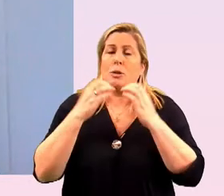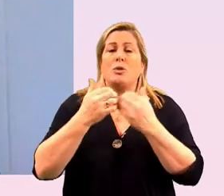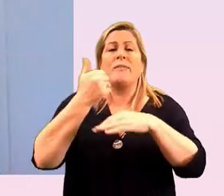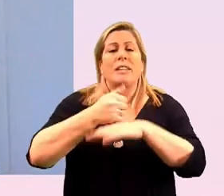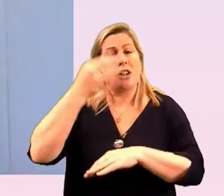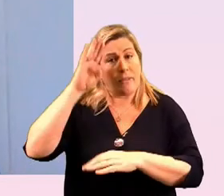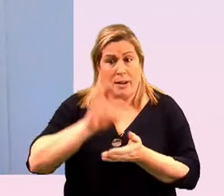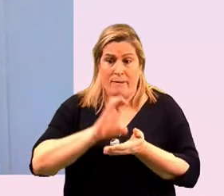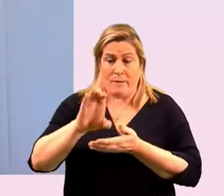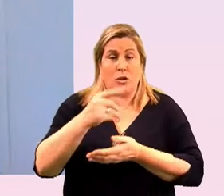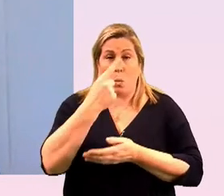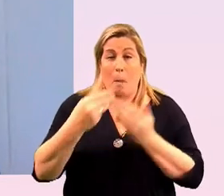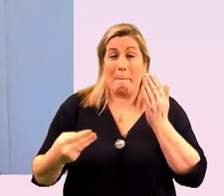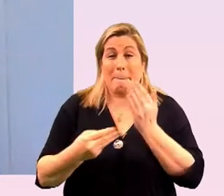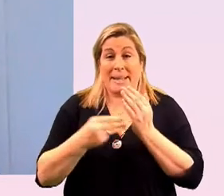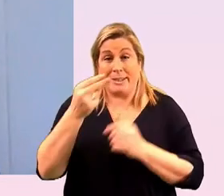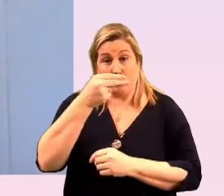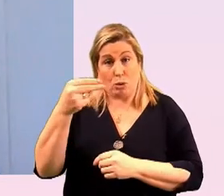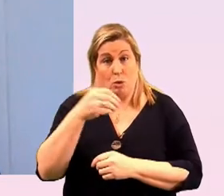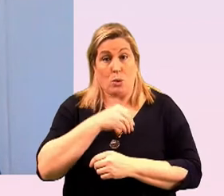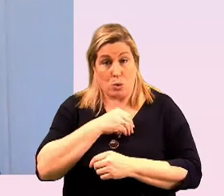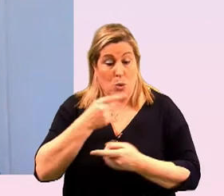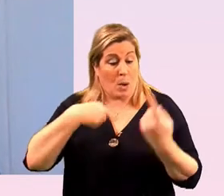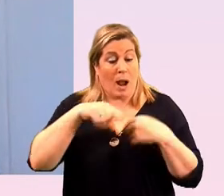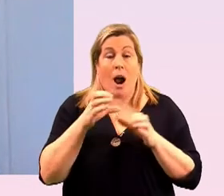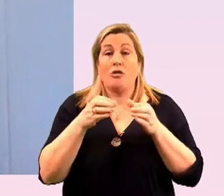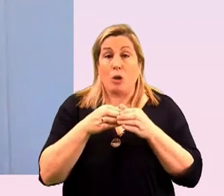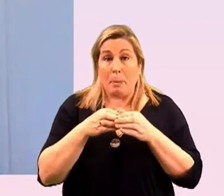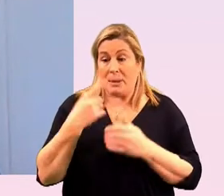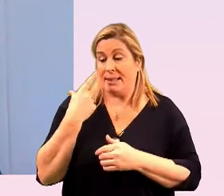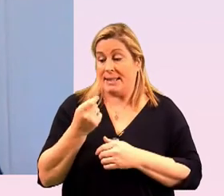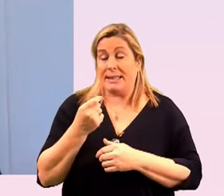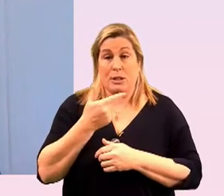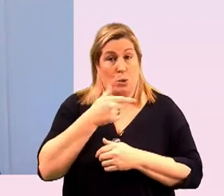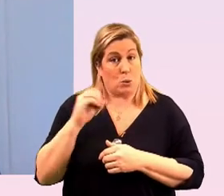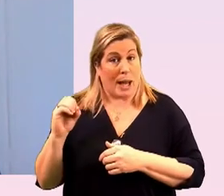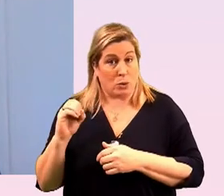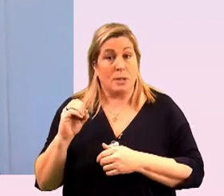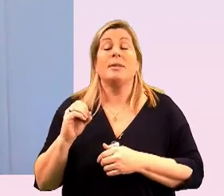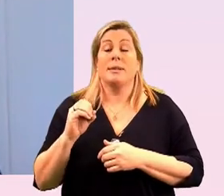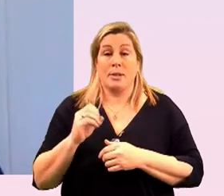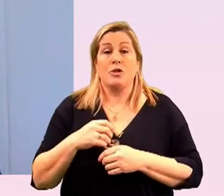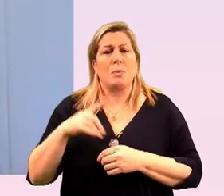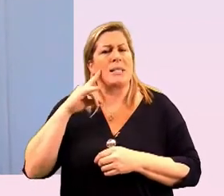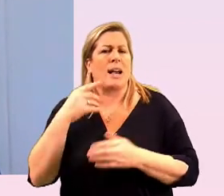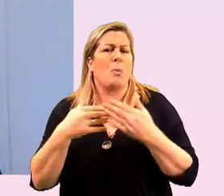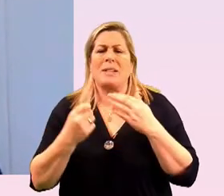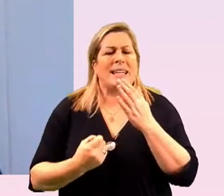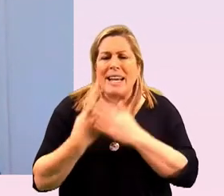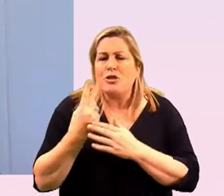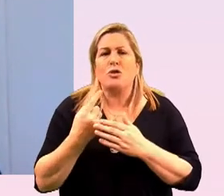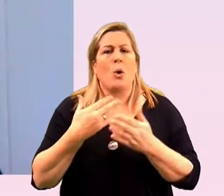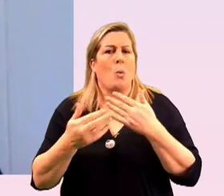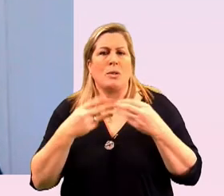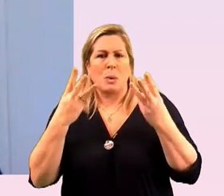a million euro to uh groups our groups since 2000 so let's hear what the issues and the appetite for